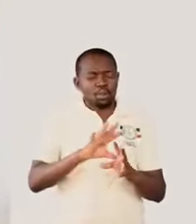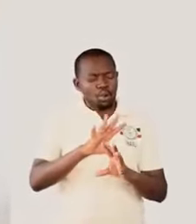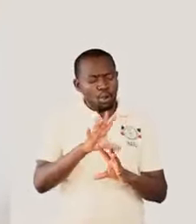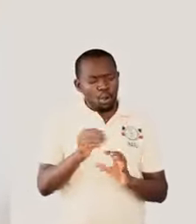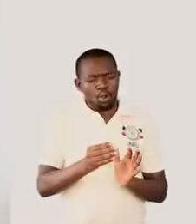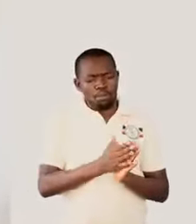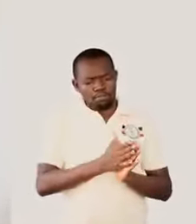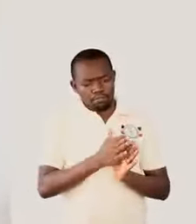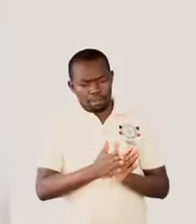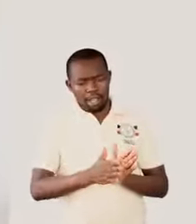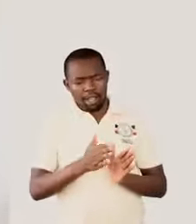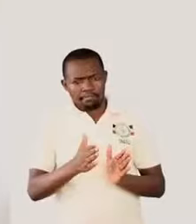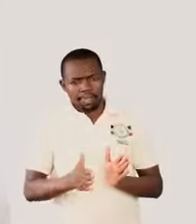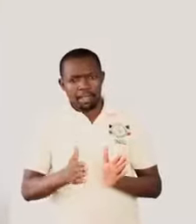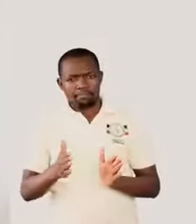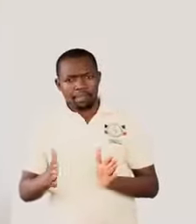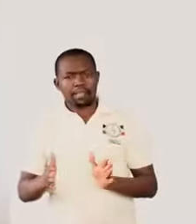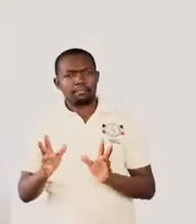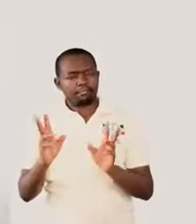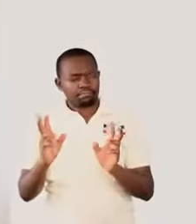processes.